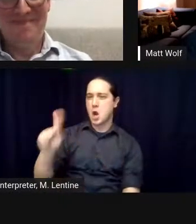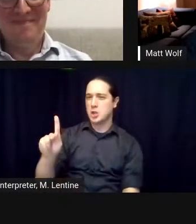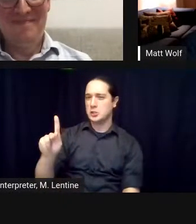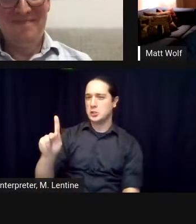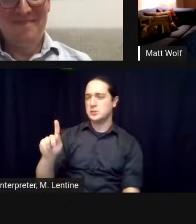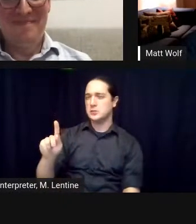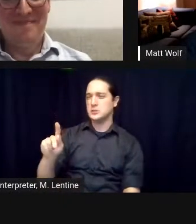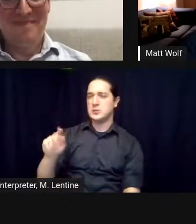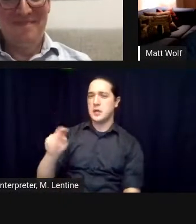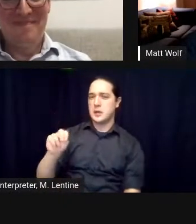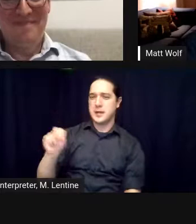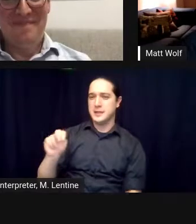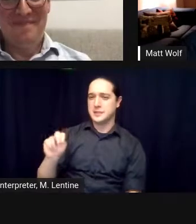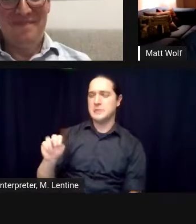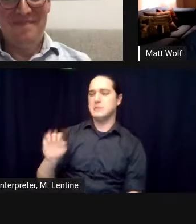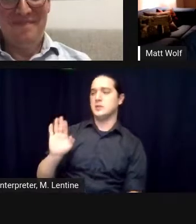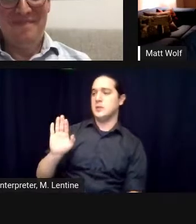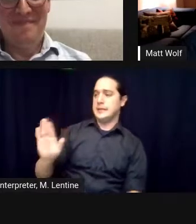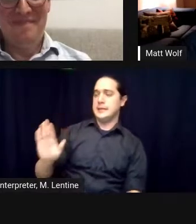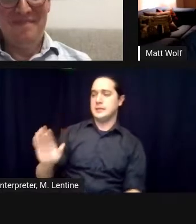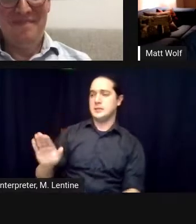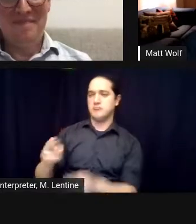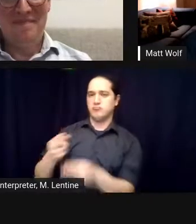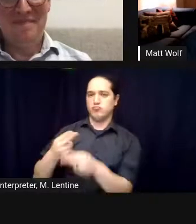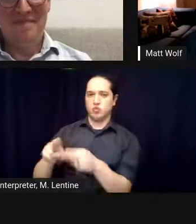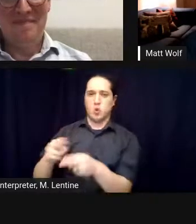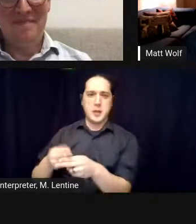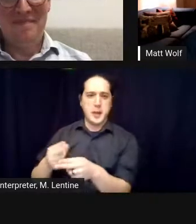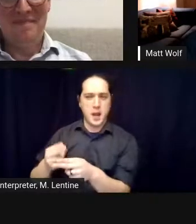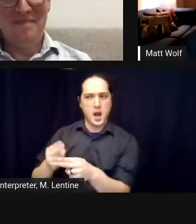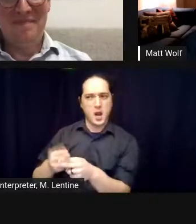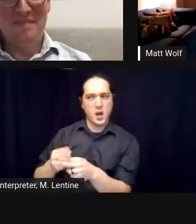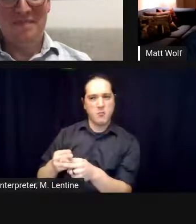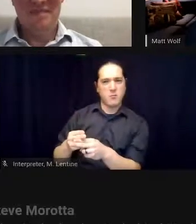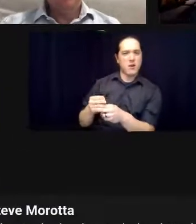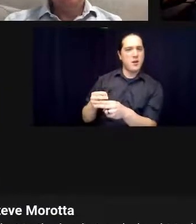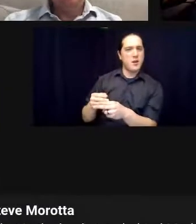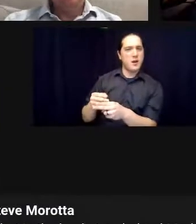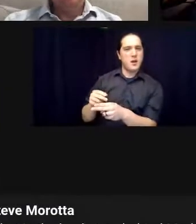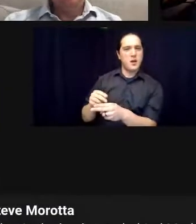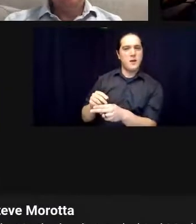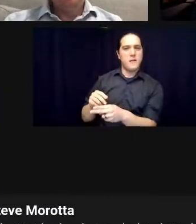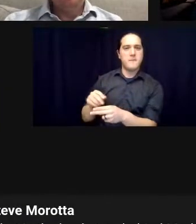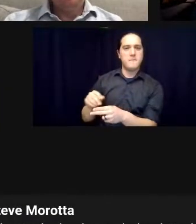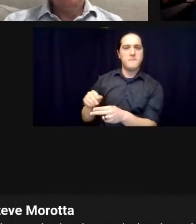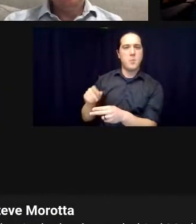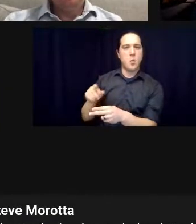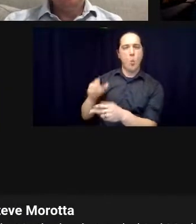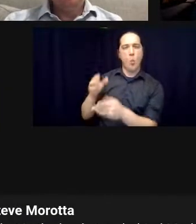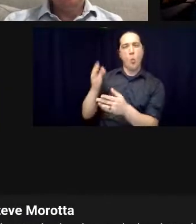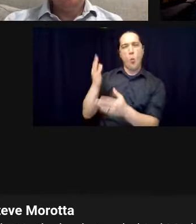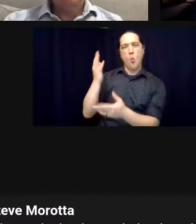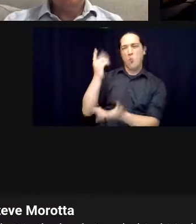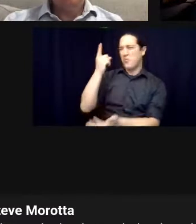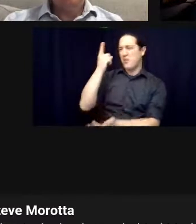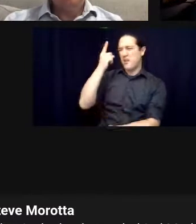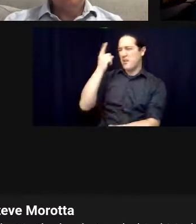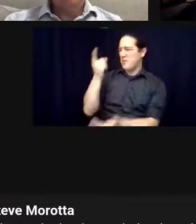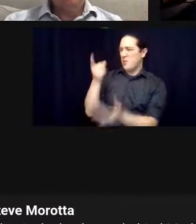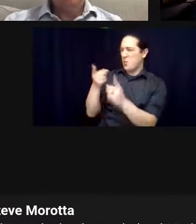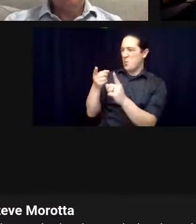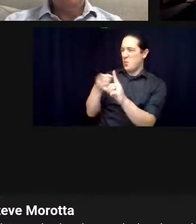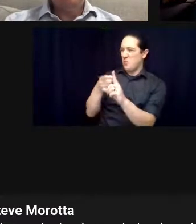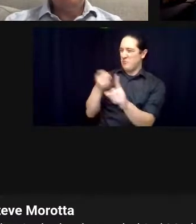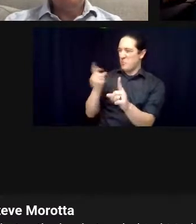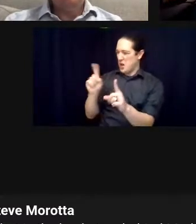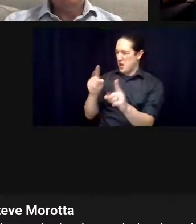called the wastewater gardener uh preserving the planet one flush at a time i don't know if i can say this but it was supposed